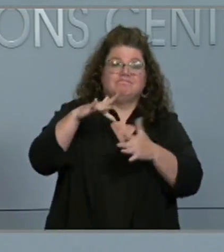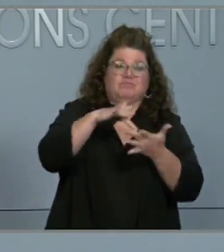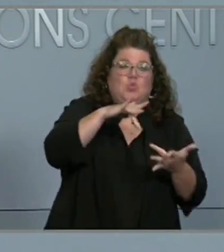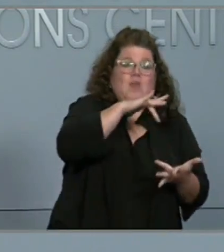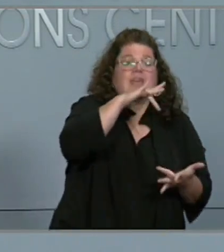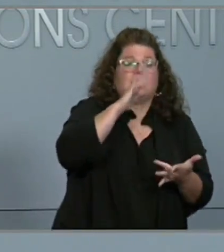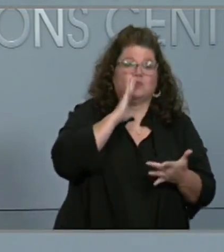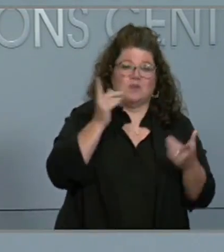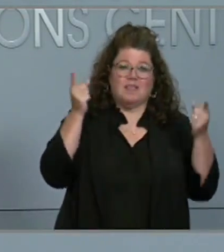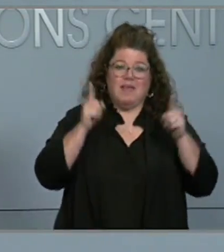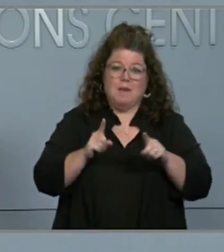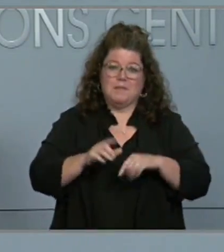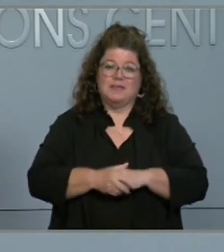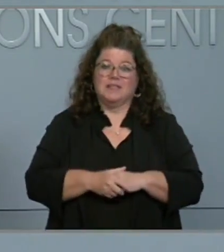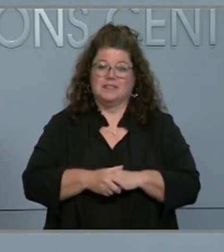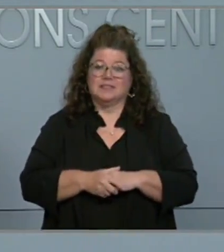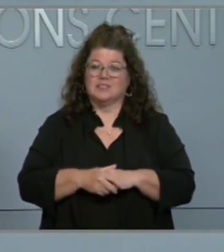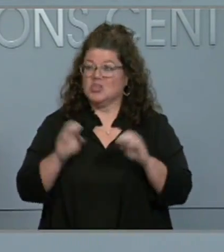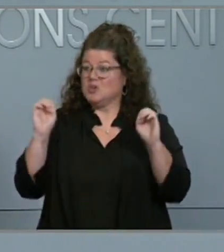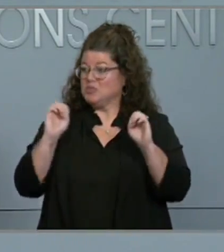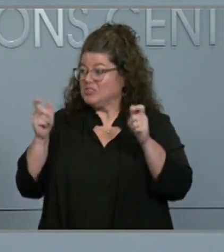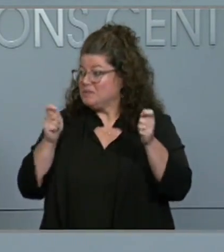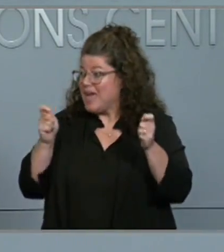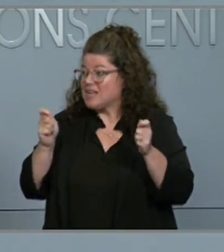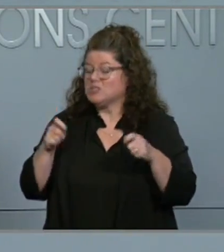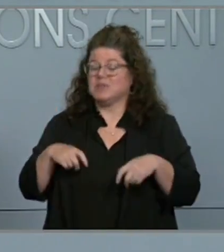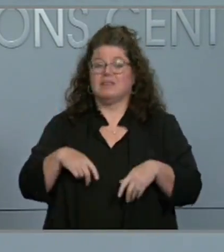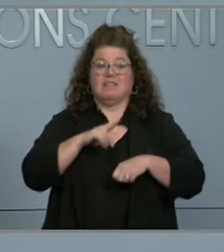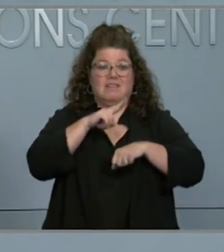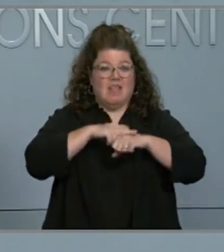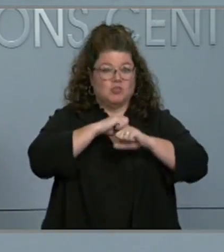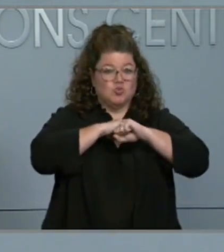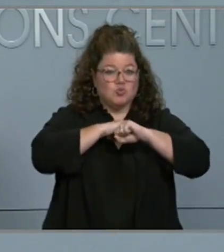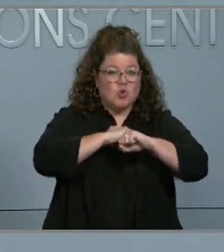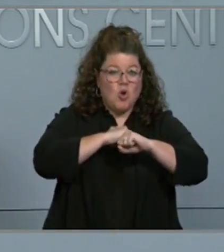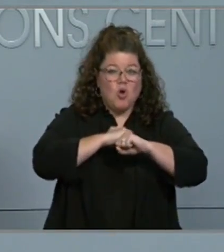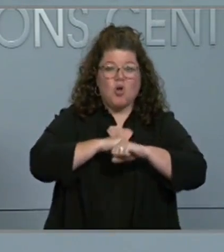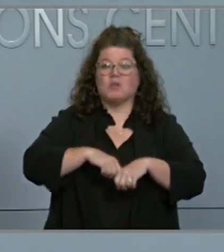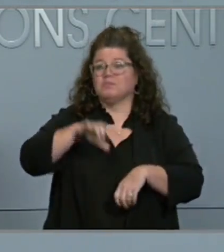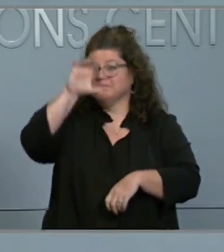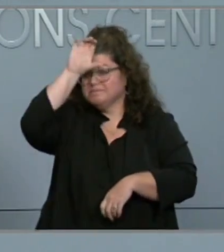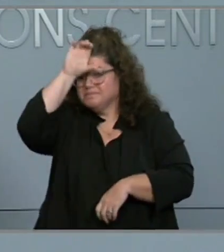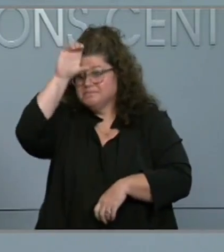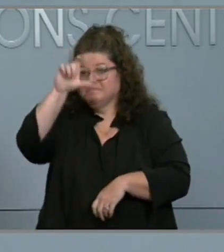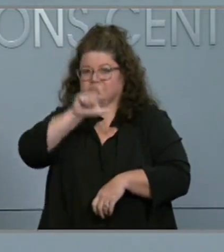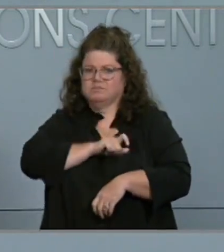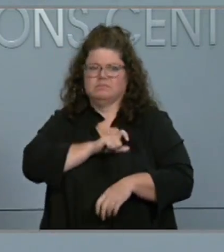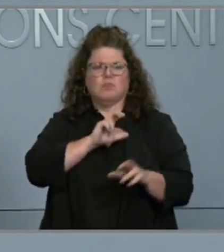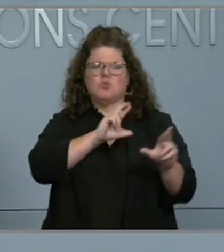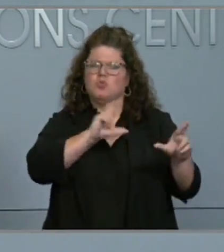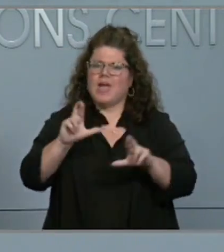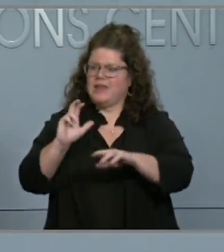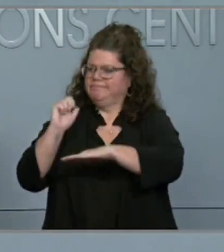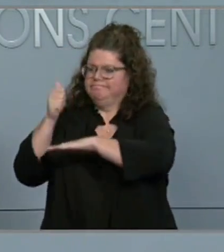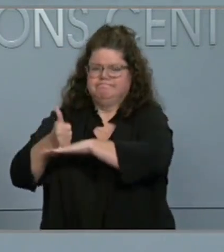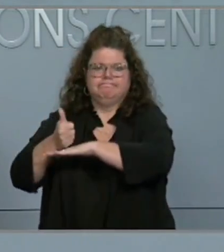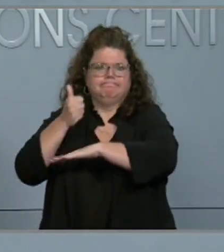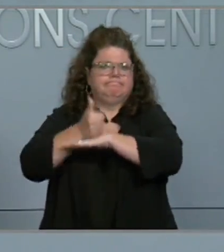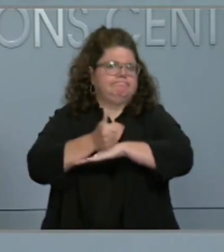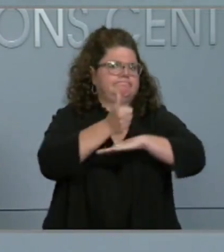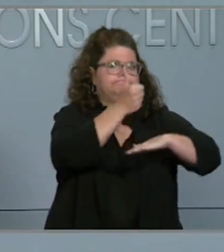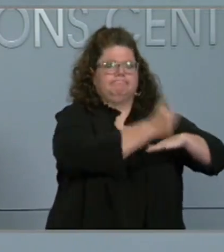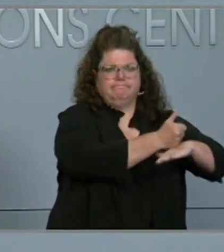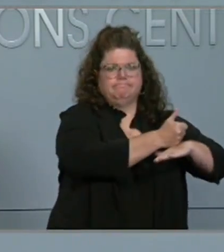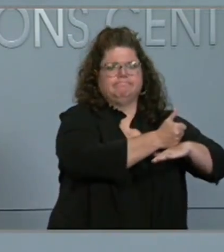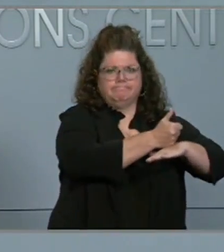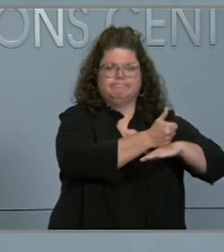State emergency management officials, the National Guard and local first responders are staged across the state and working to